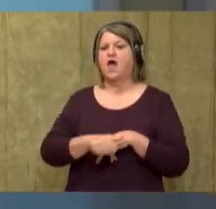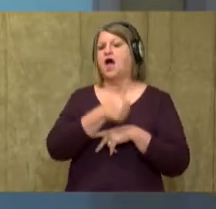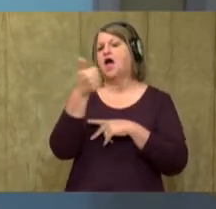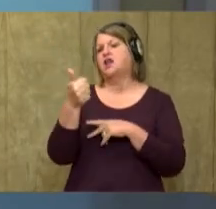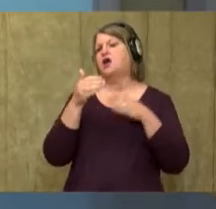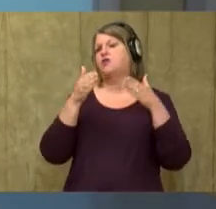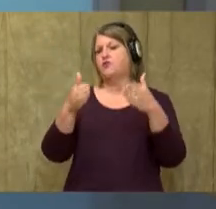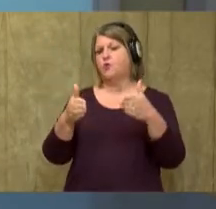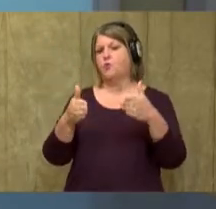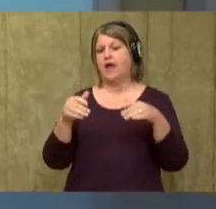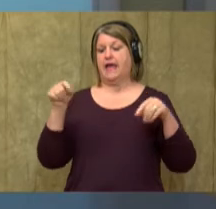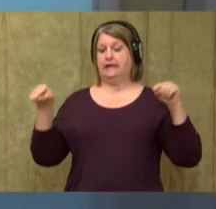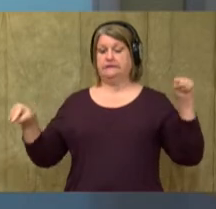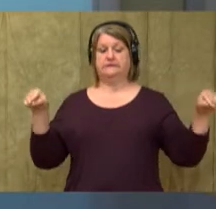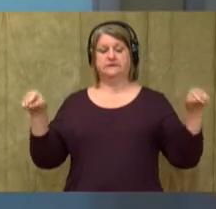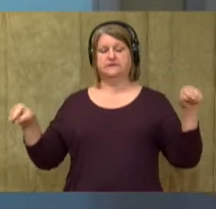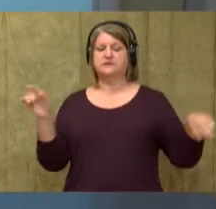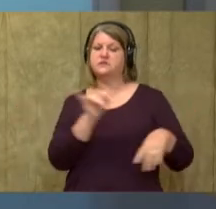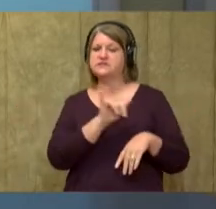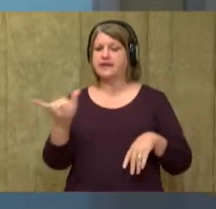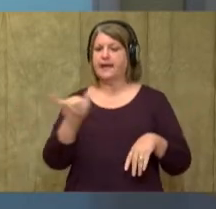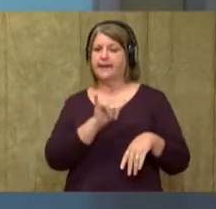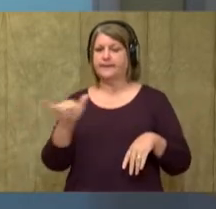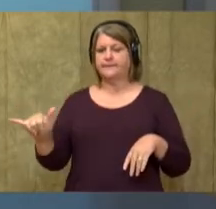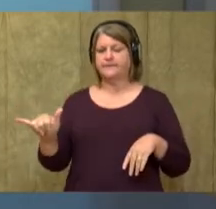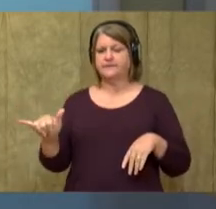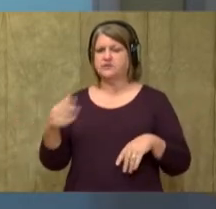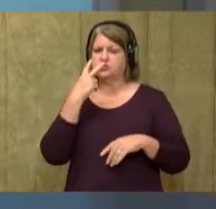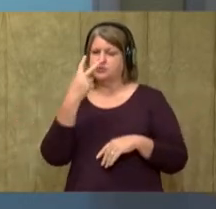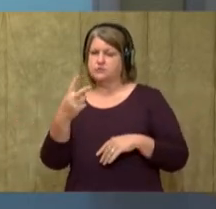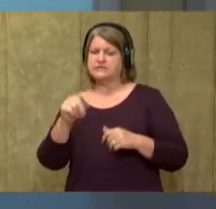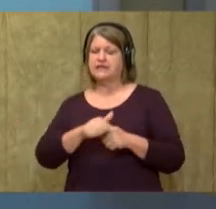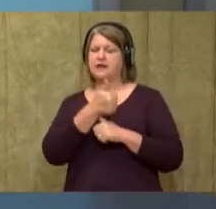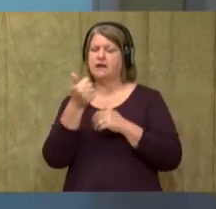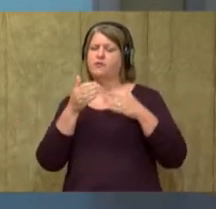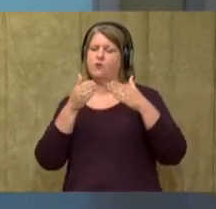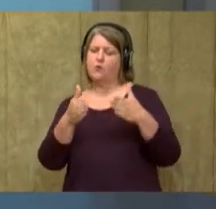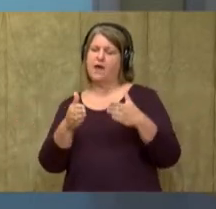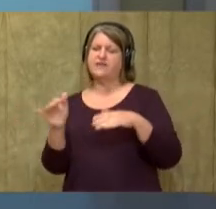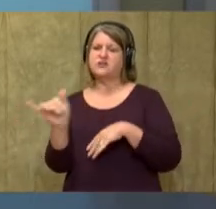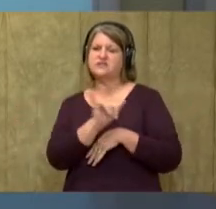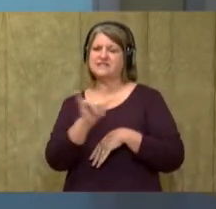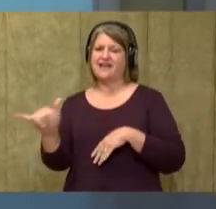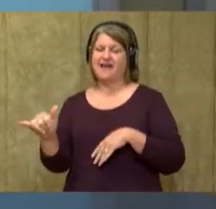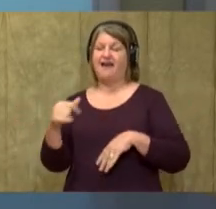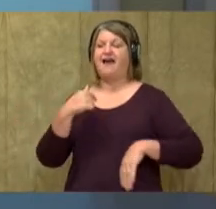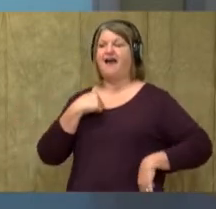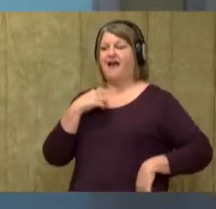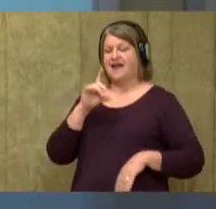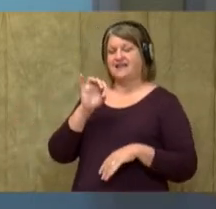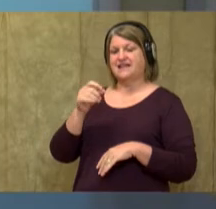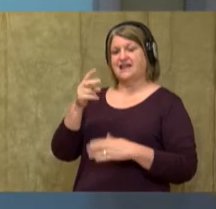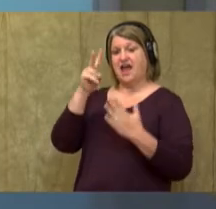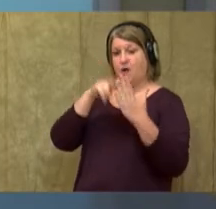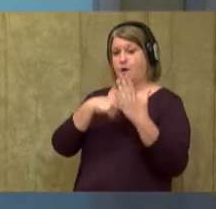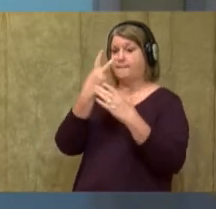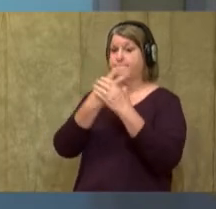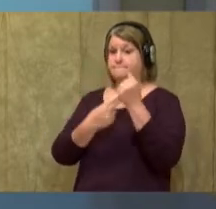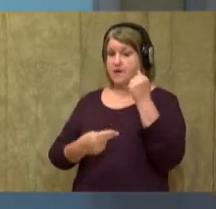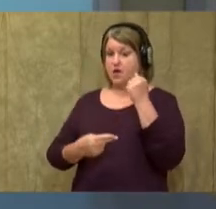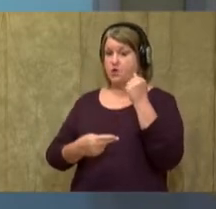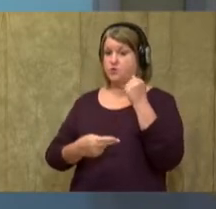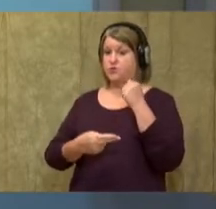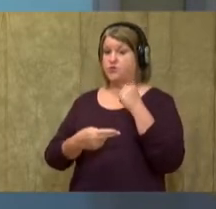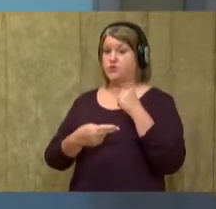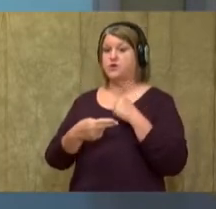way that they are the same? Did you hear another way that they are the same? I did. I read that they both drink